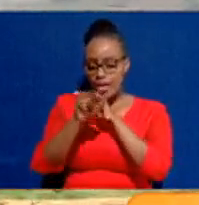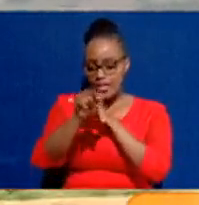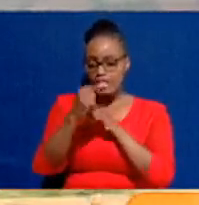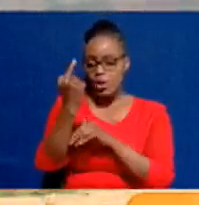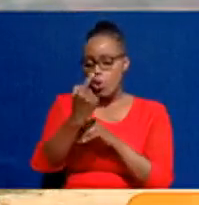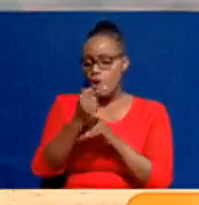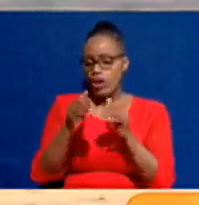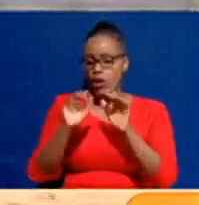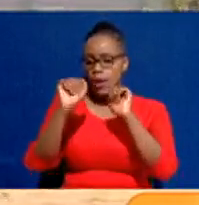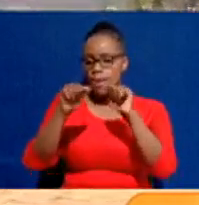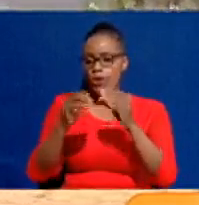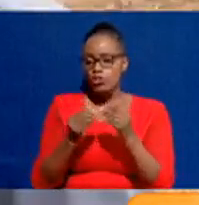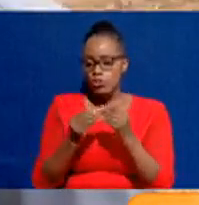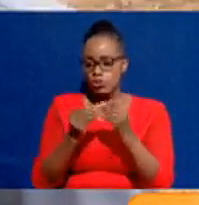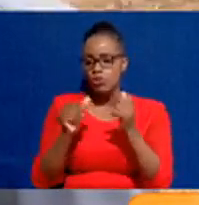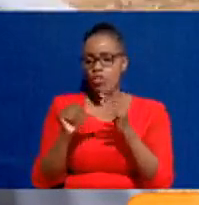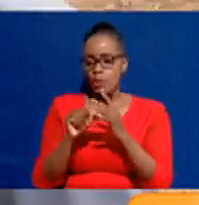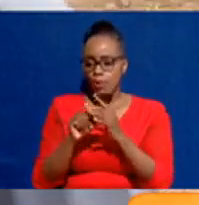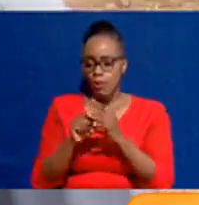only way they will feel safe.